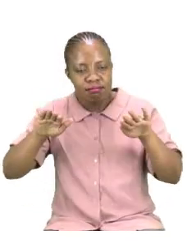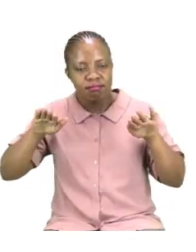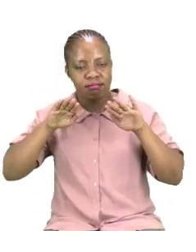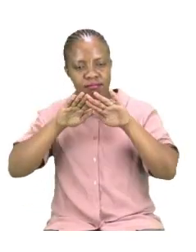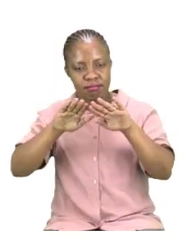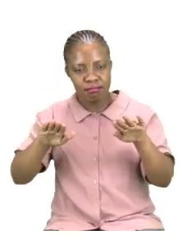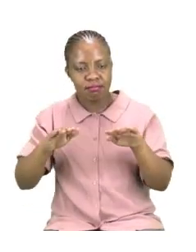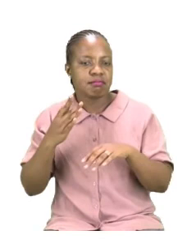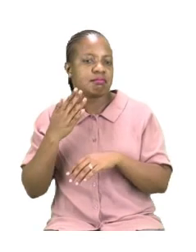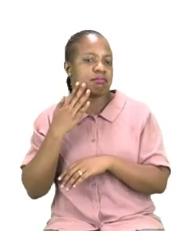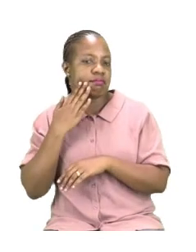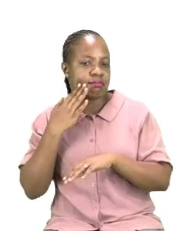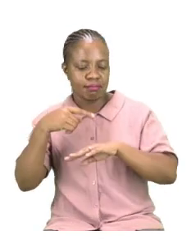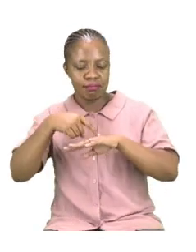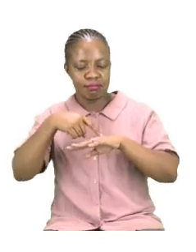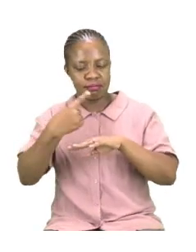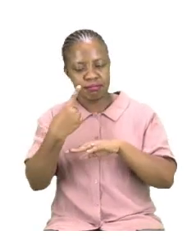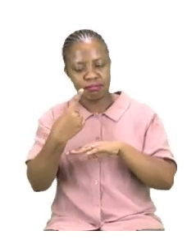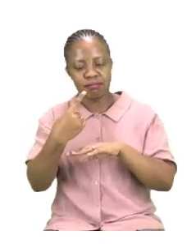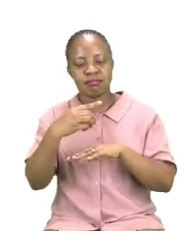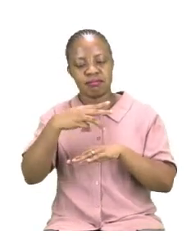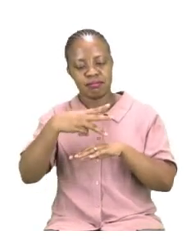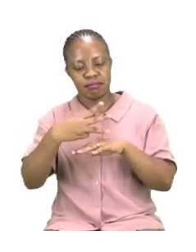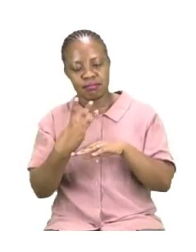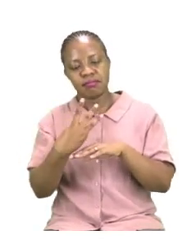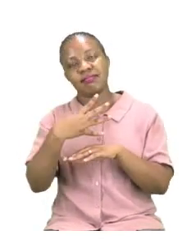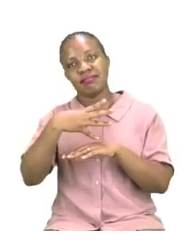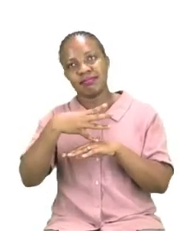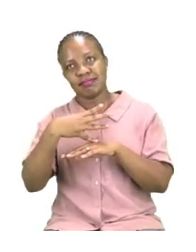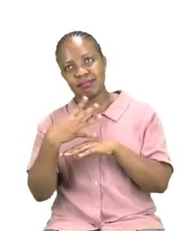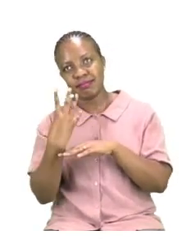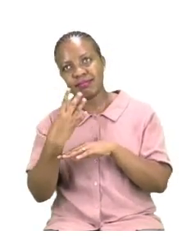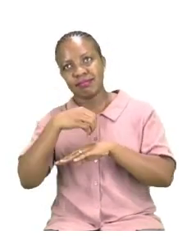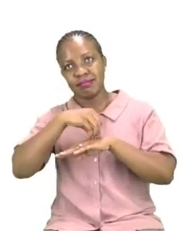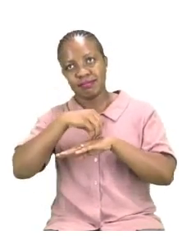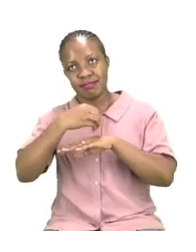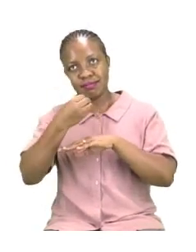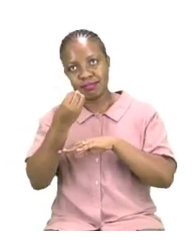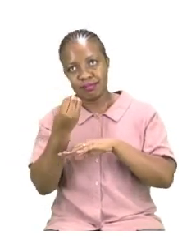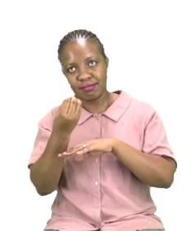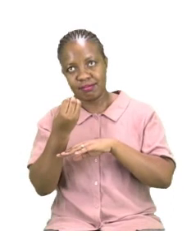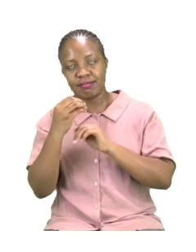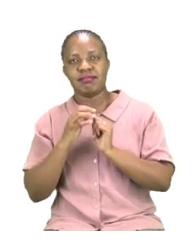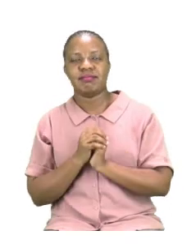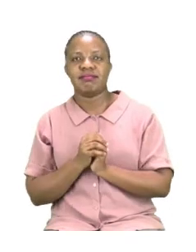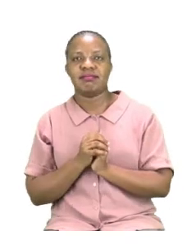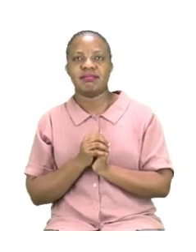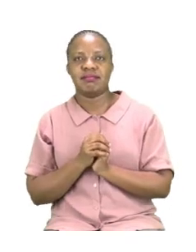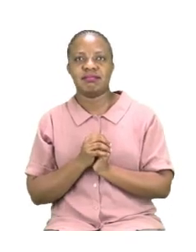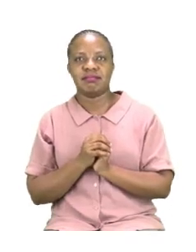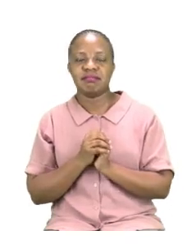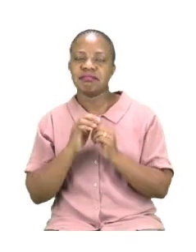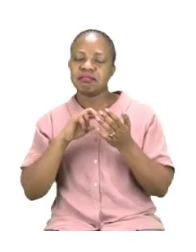Wednesdays, Fridays and Saturdays. So that means the days of the week that